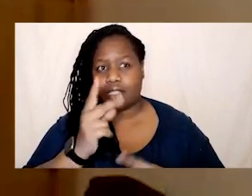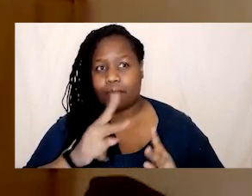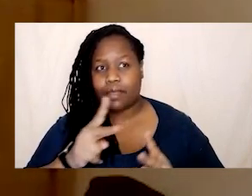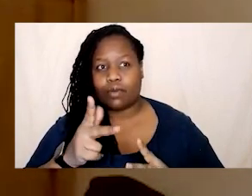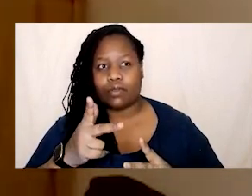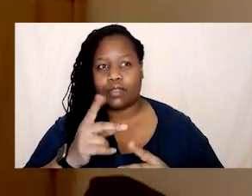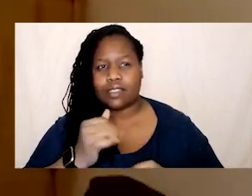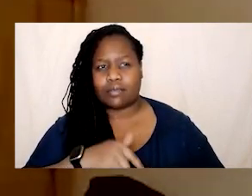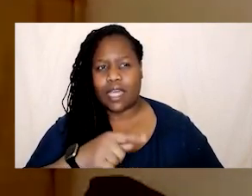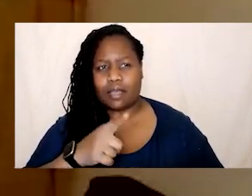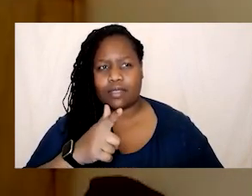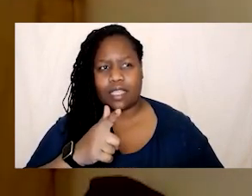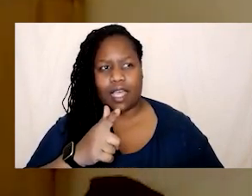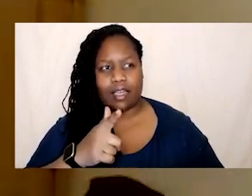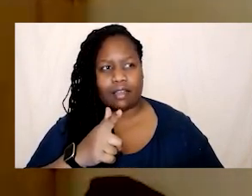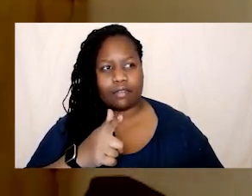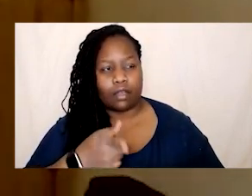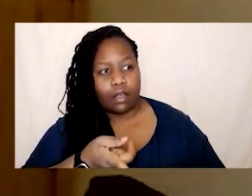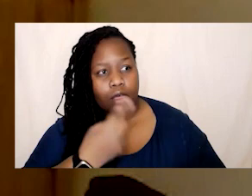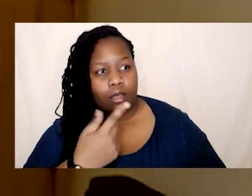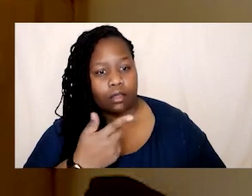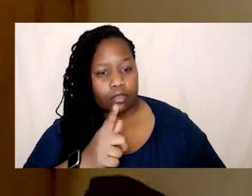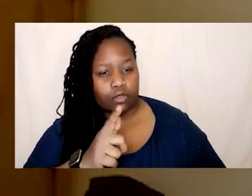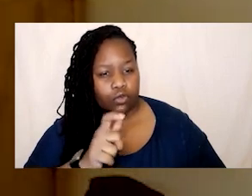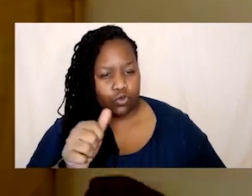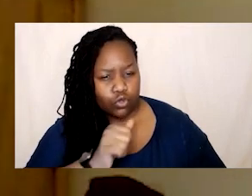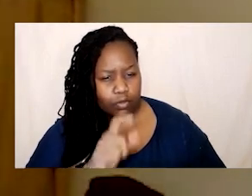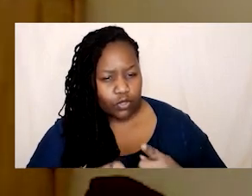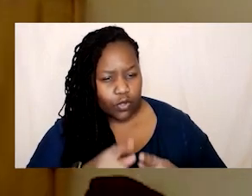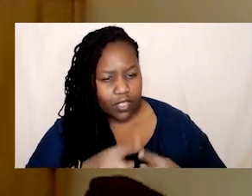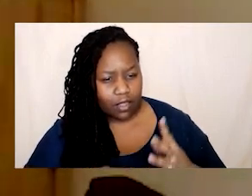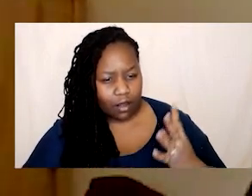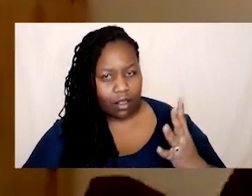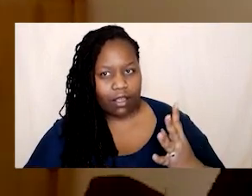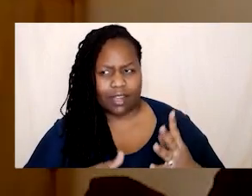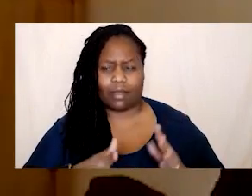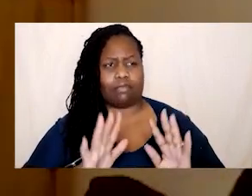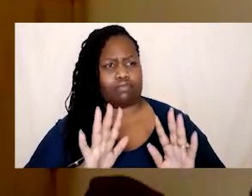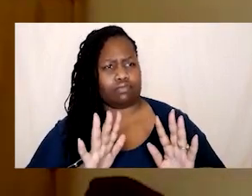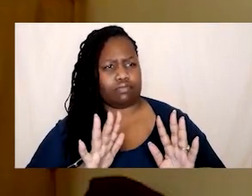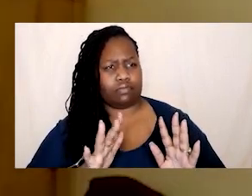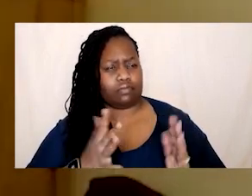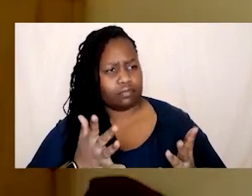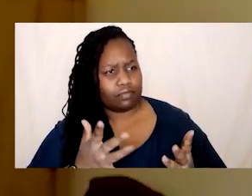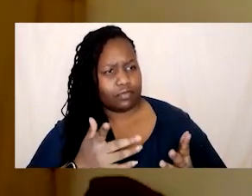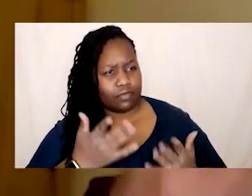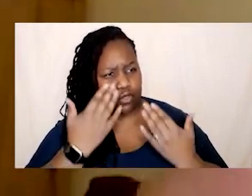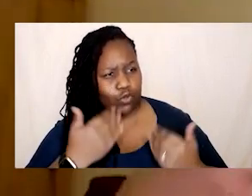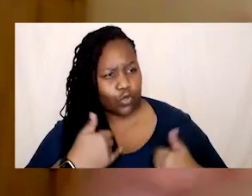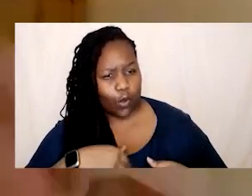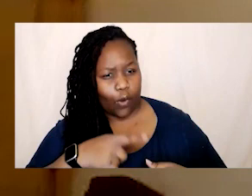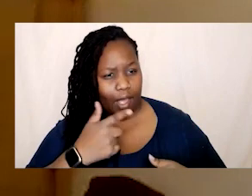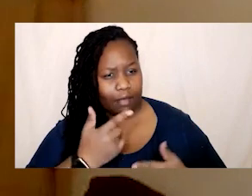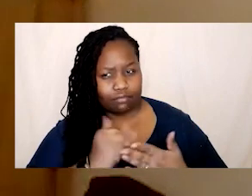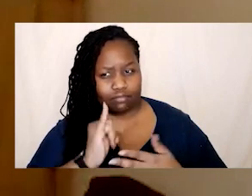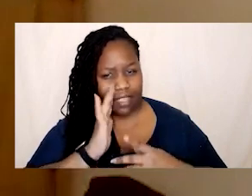i'm like how dare you say that i'm doing this thing don't even know i'm an anti-racist and it's like no of course like this is a gift to be